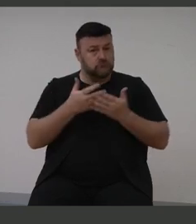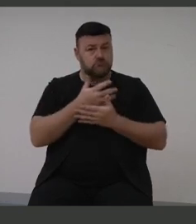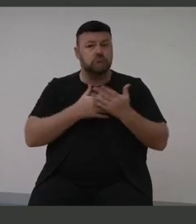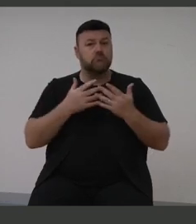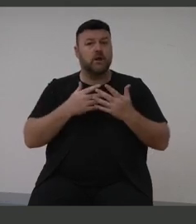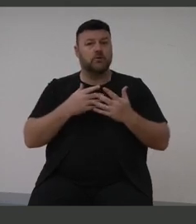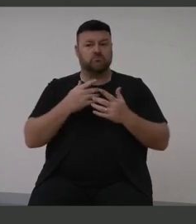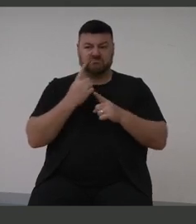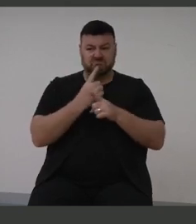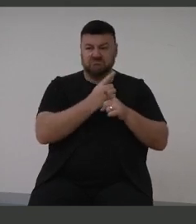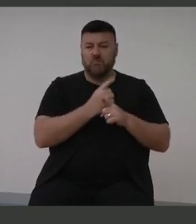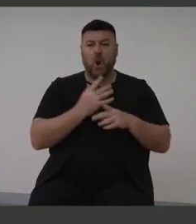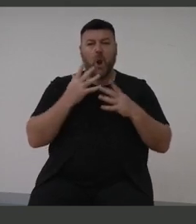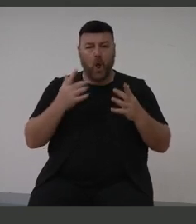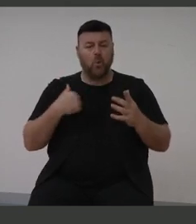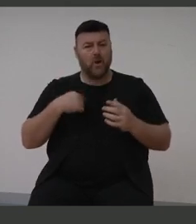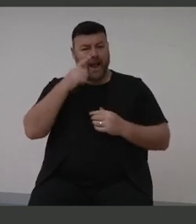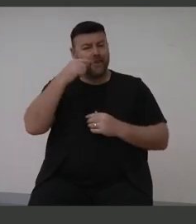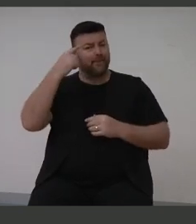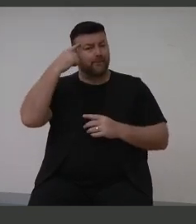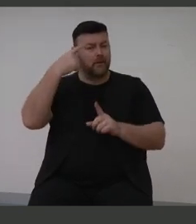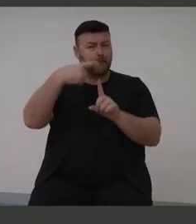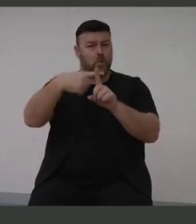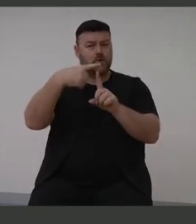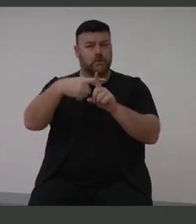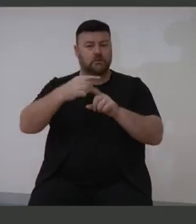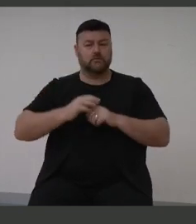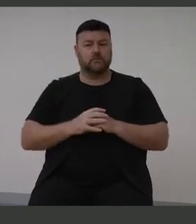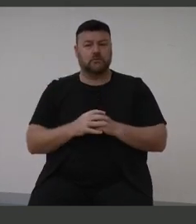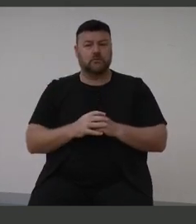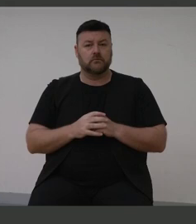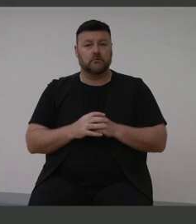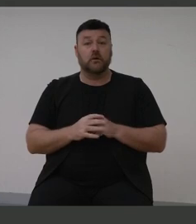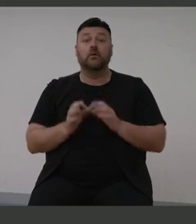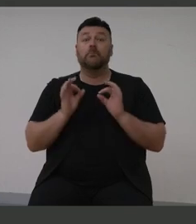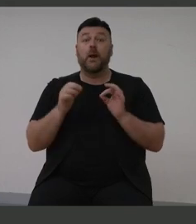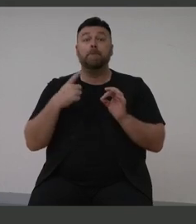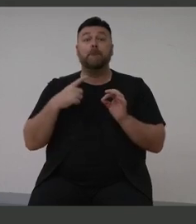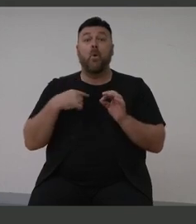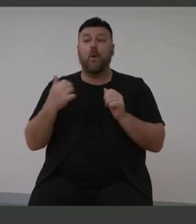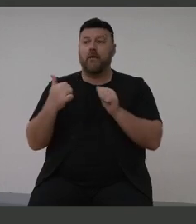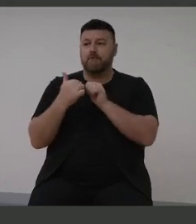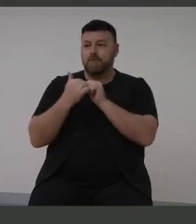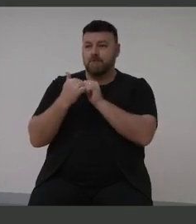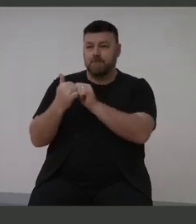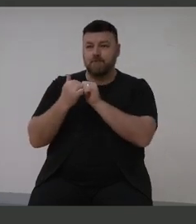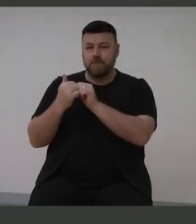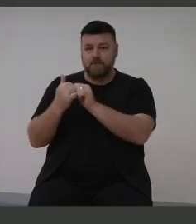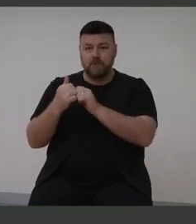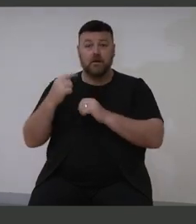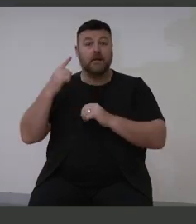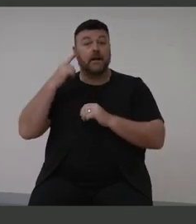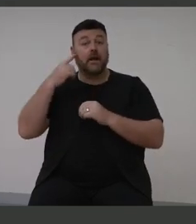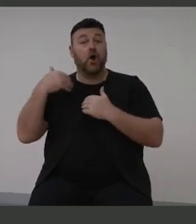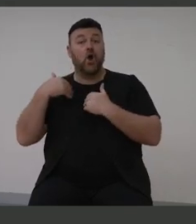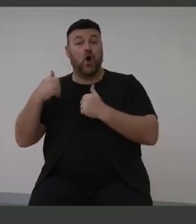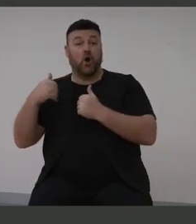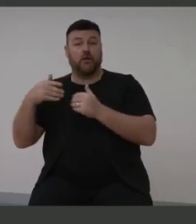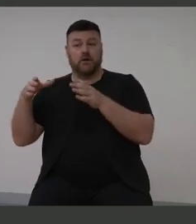optimistic, particularly because of the very close cooperation we now have between the hearing health sector,